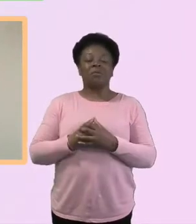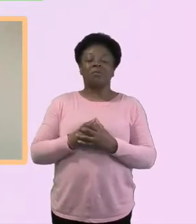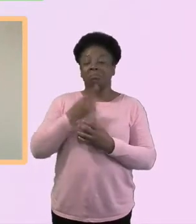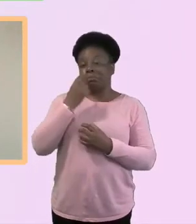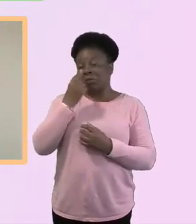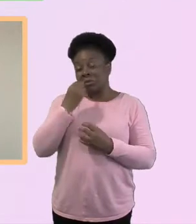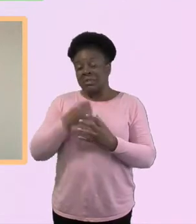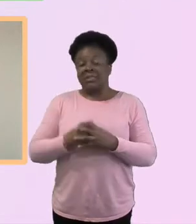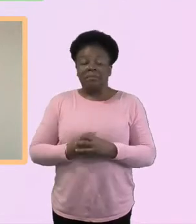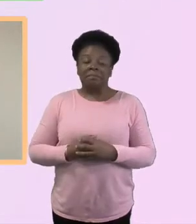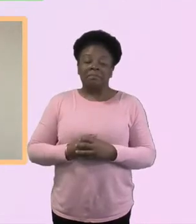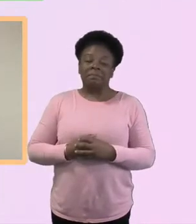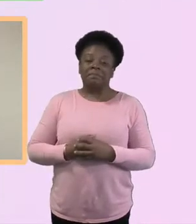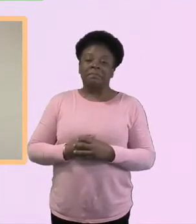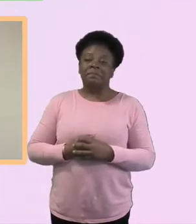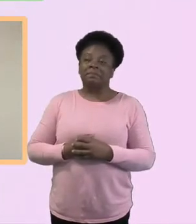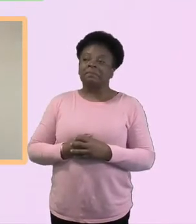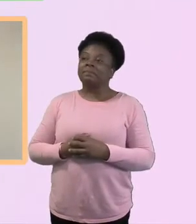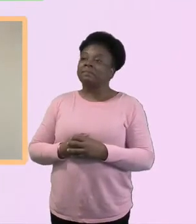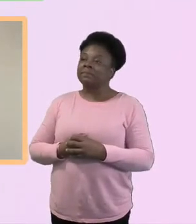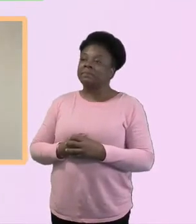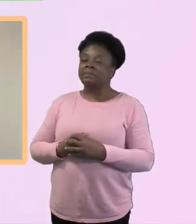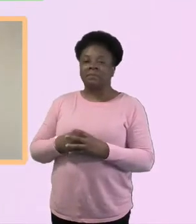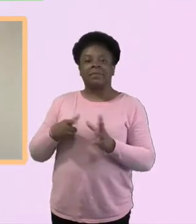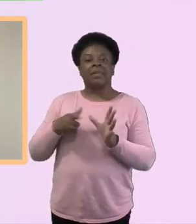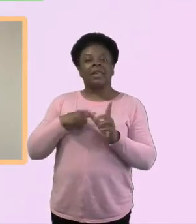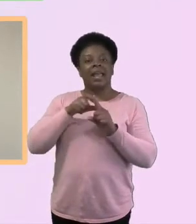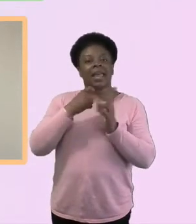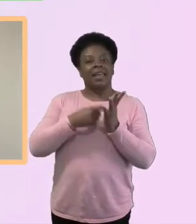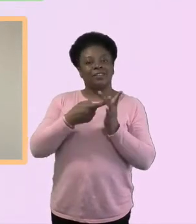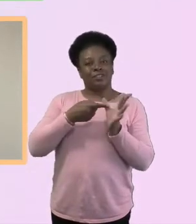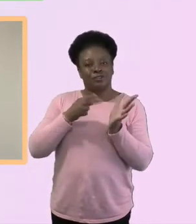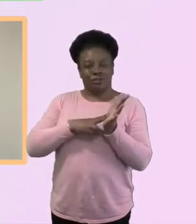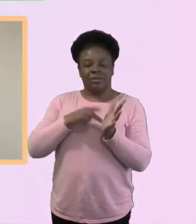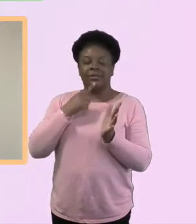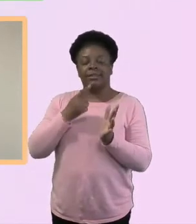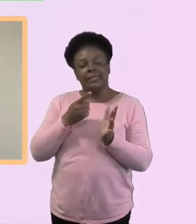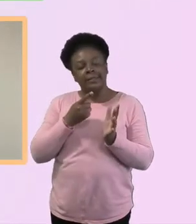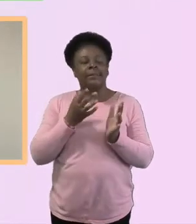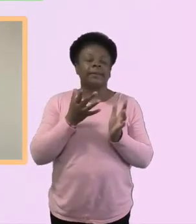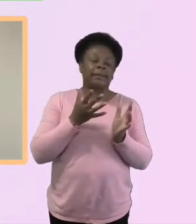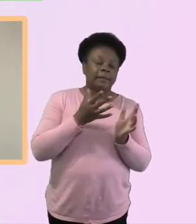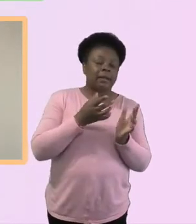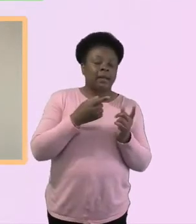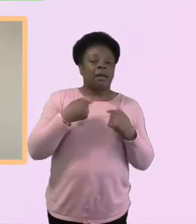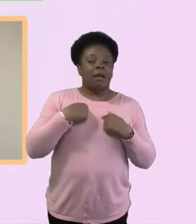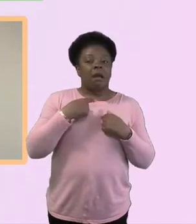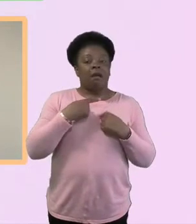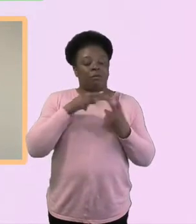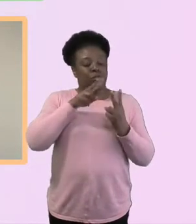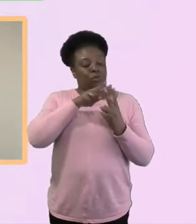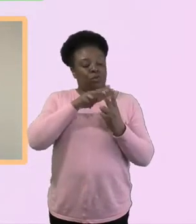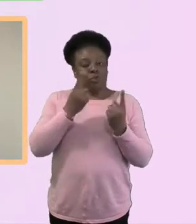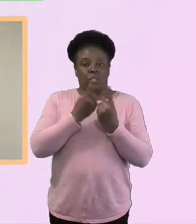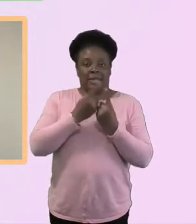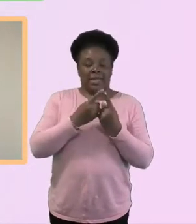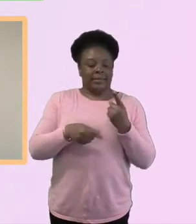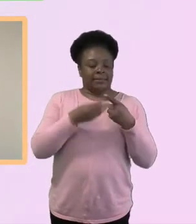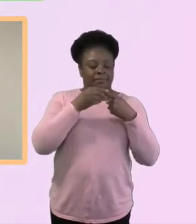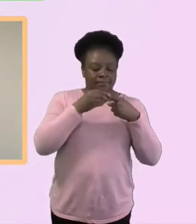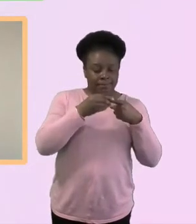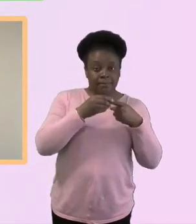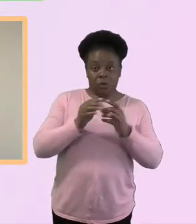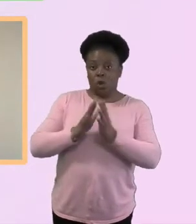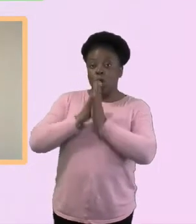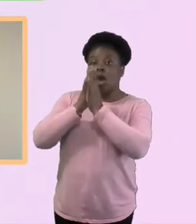Yeah. I think if I were to say anything, I'd probably say, you know what, just pray and show up. You know, pray and do